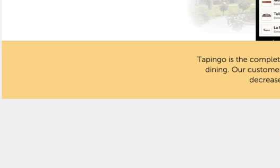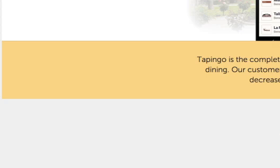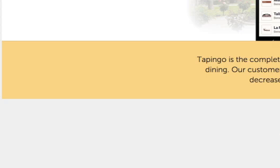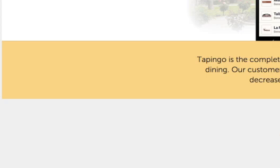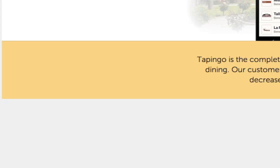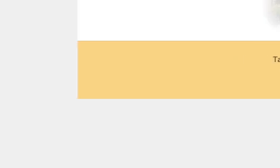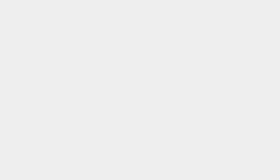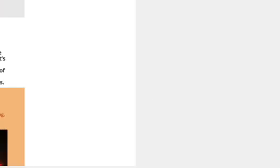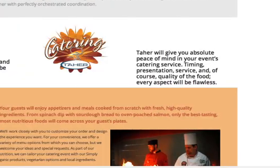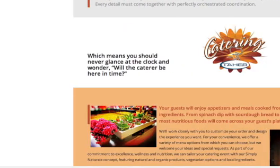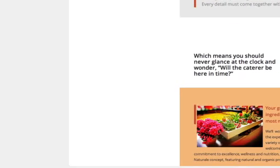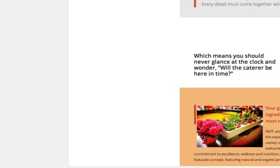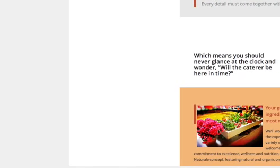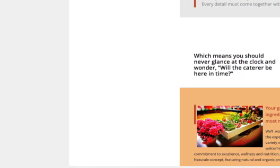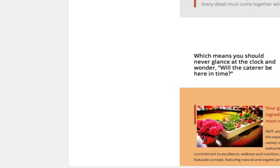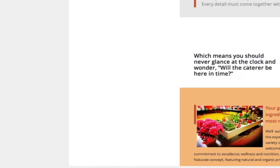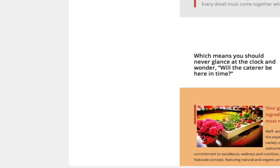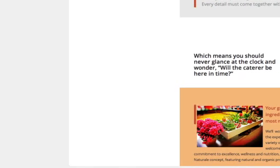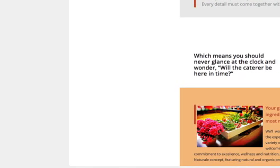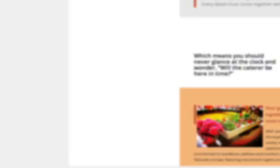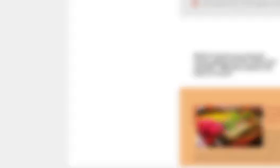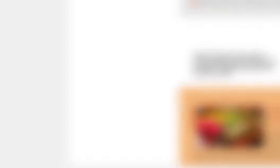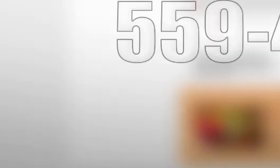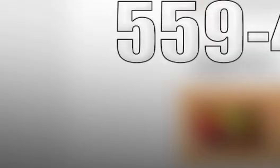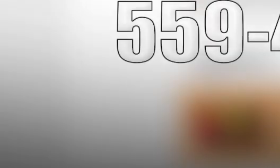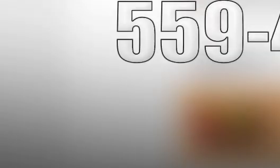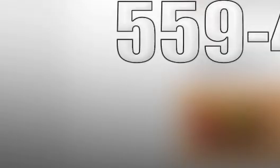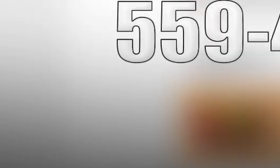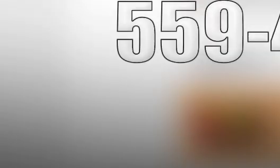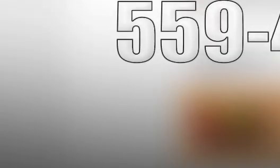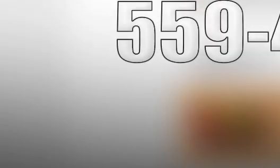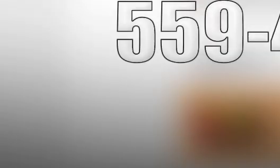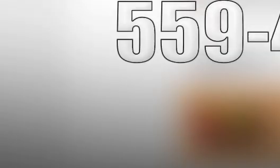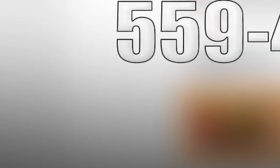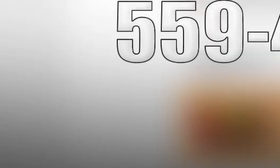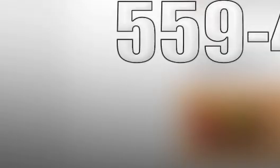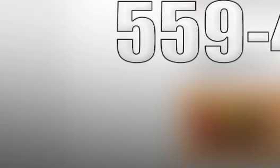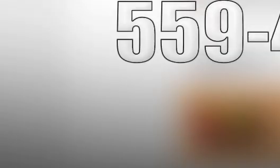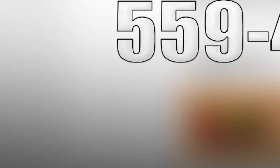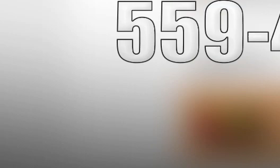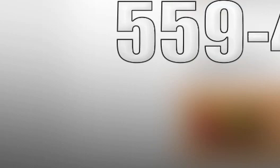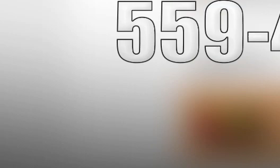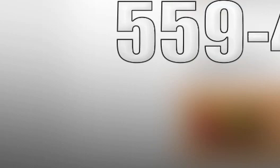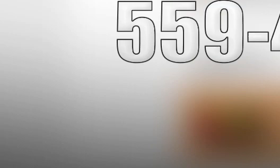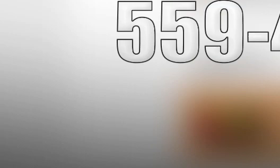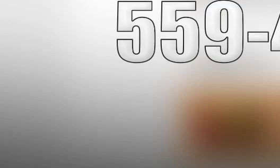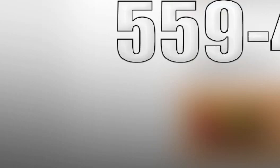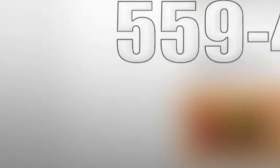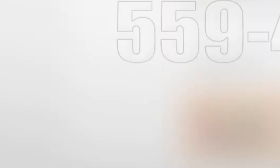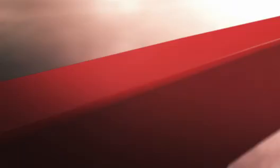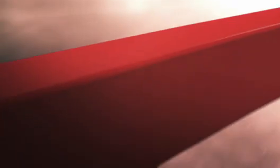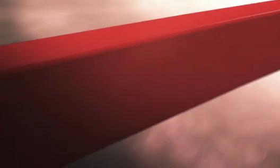order before class ends. For catering services, call ANITA at 442-8297.